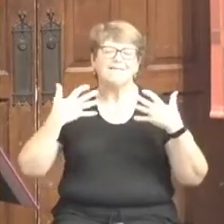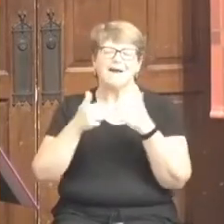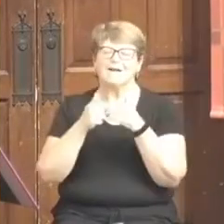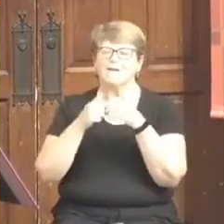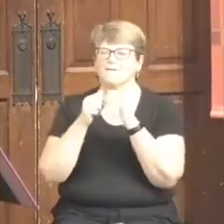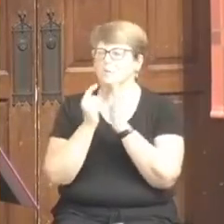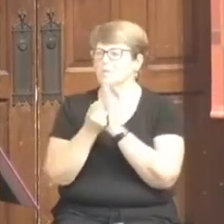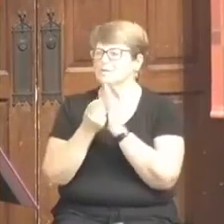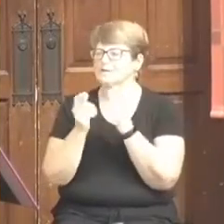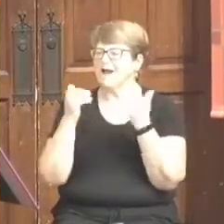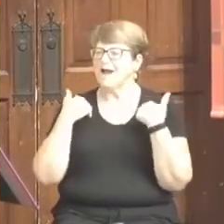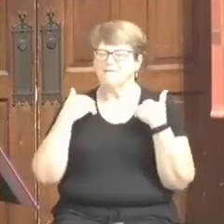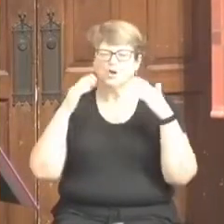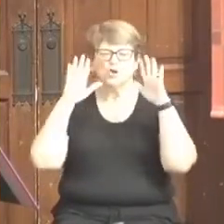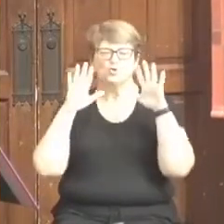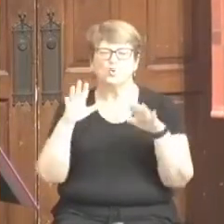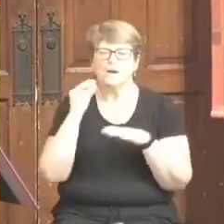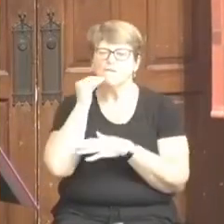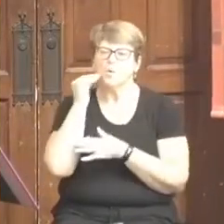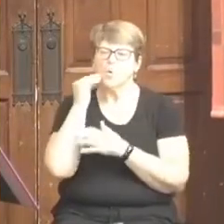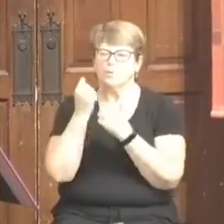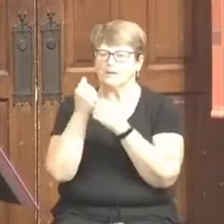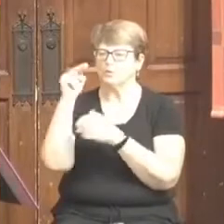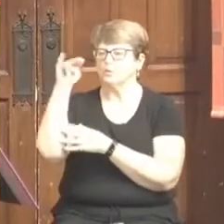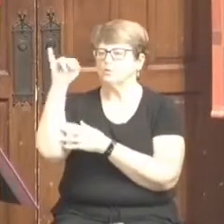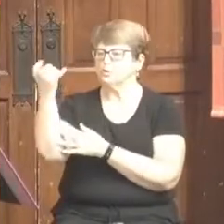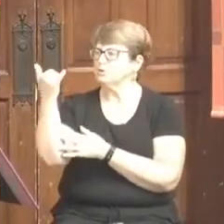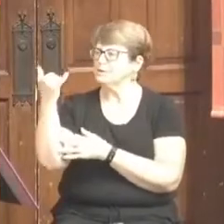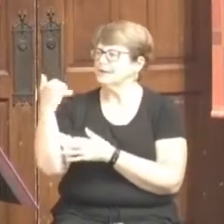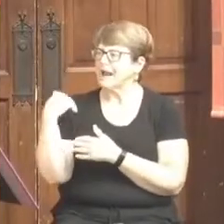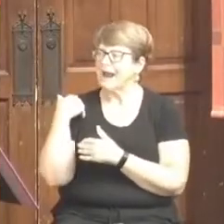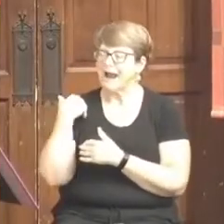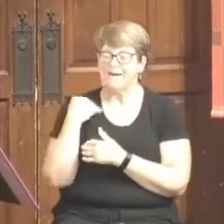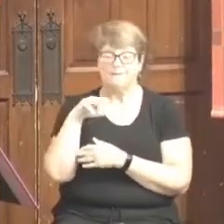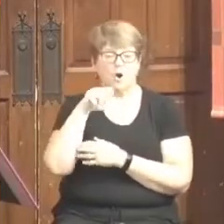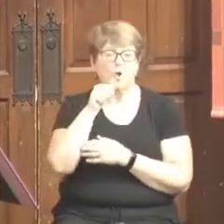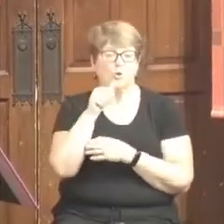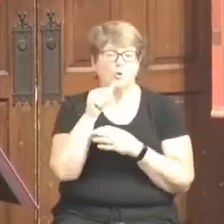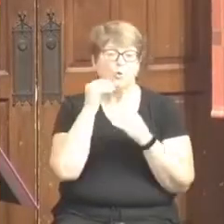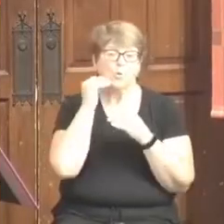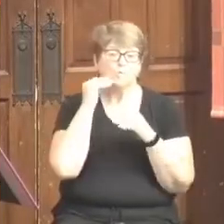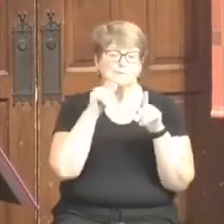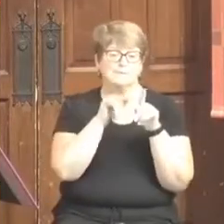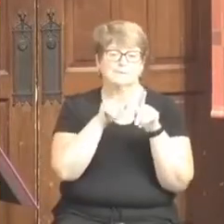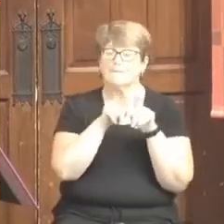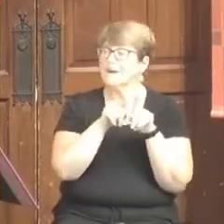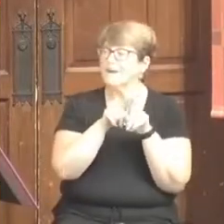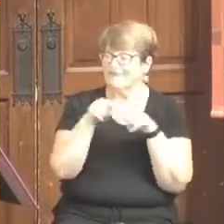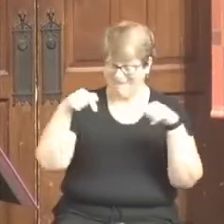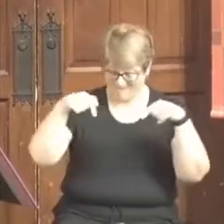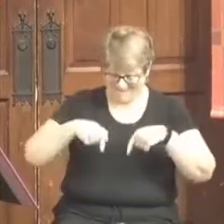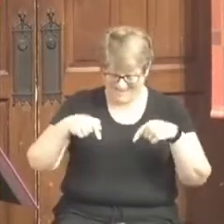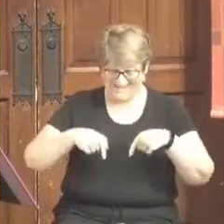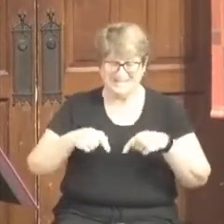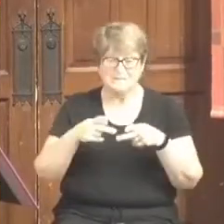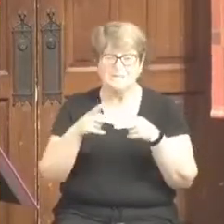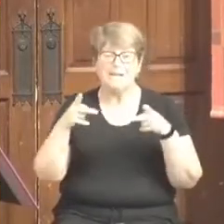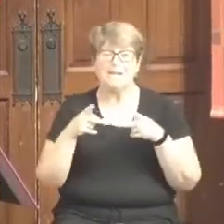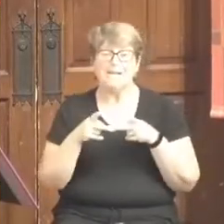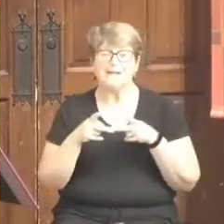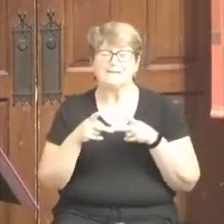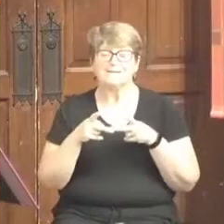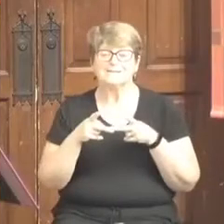great home in greater New Jersey. I've got a lot of homes in other places. But this is the place